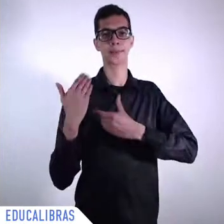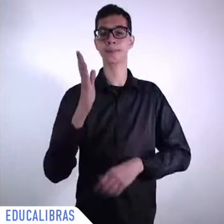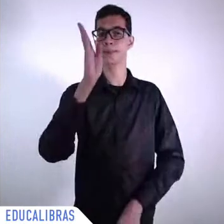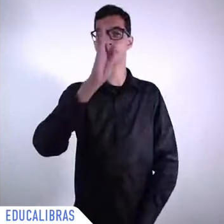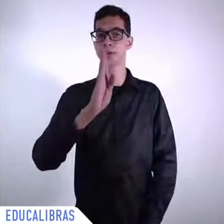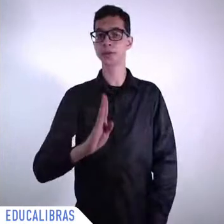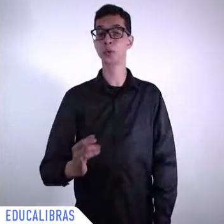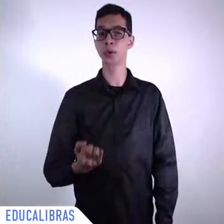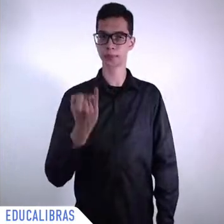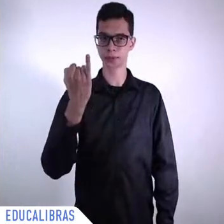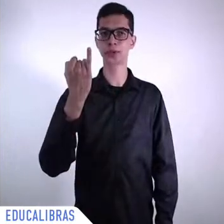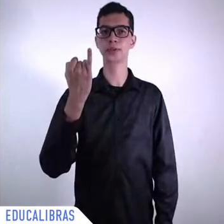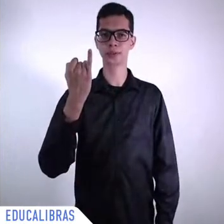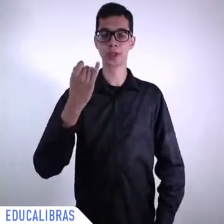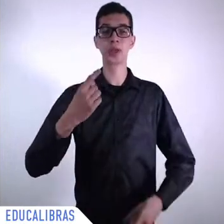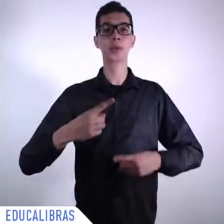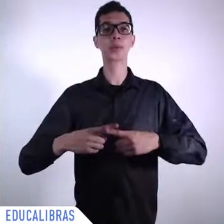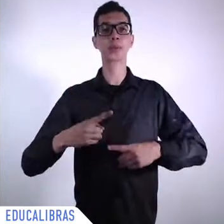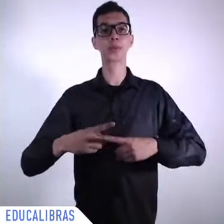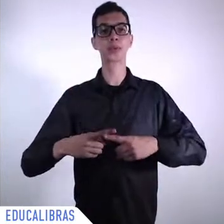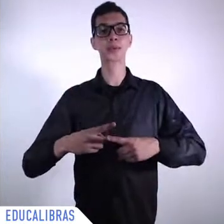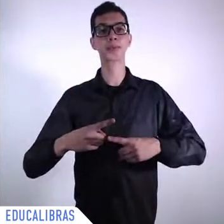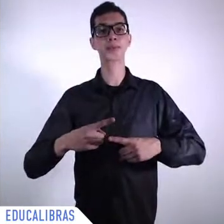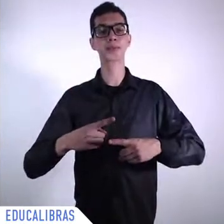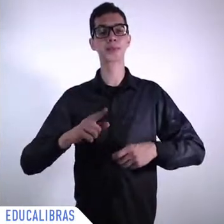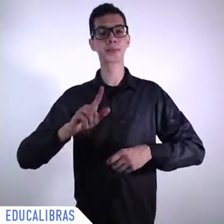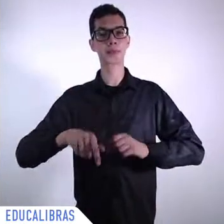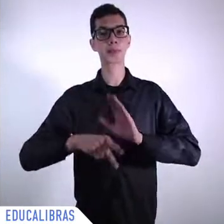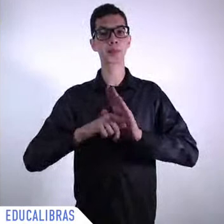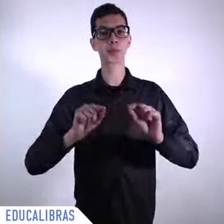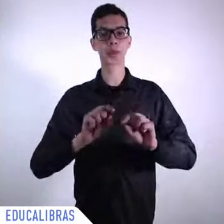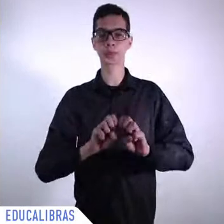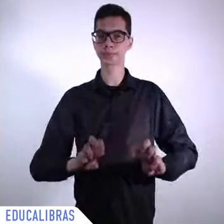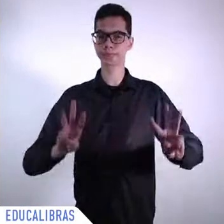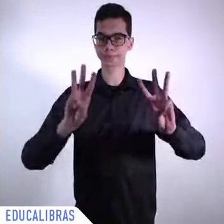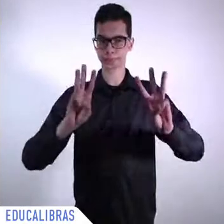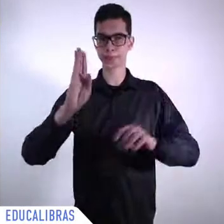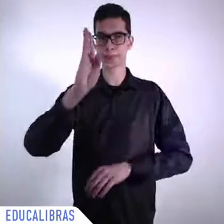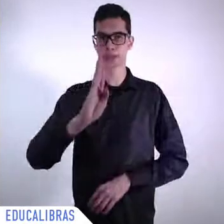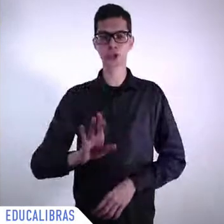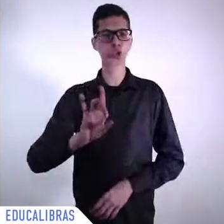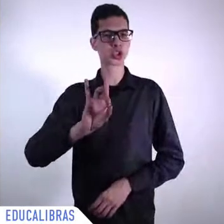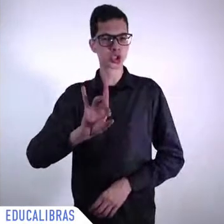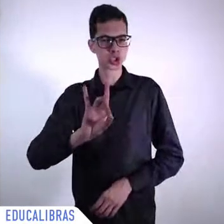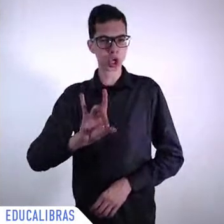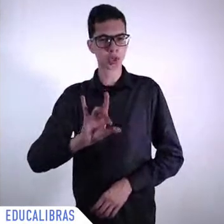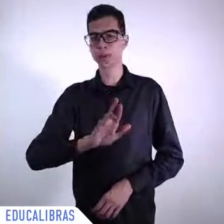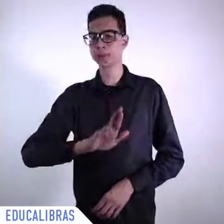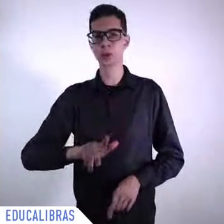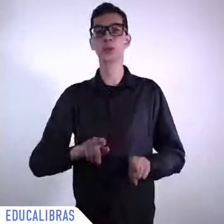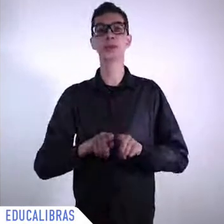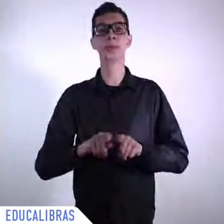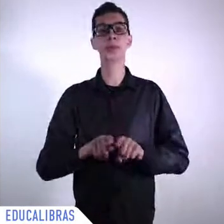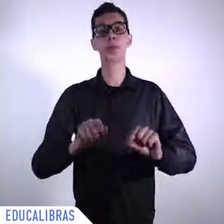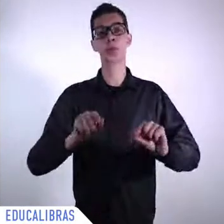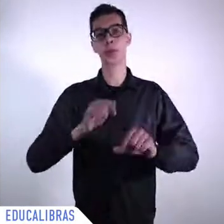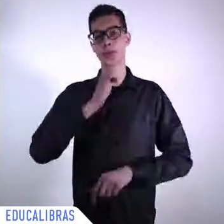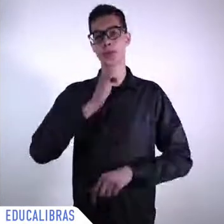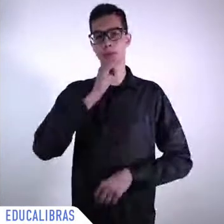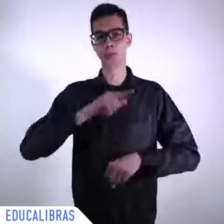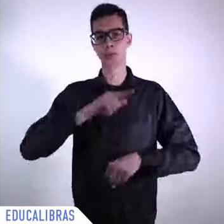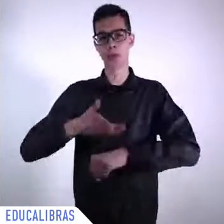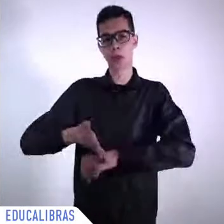United Nations, but also having, at least during my time in the preceding time, a very strong